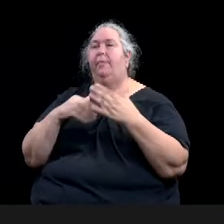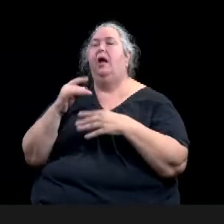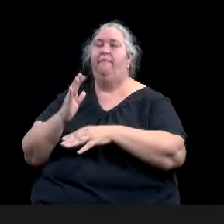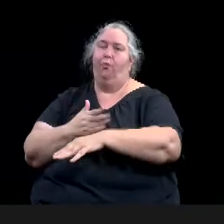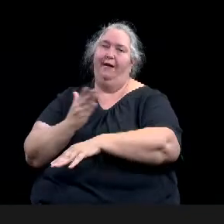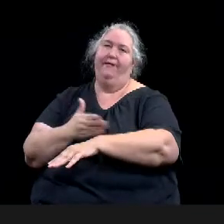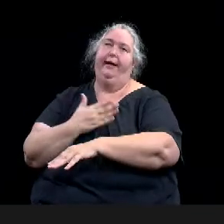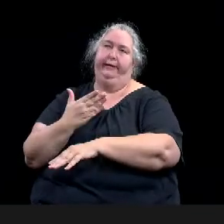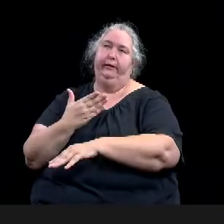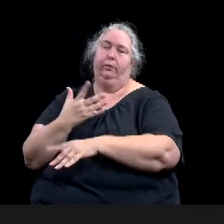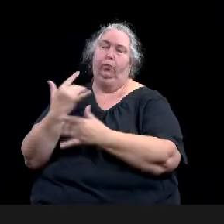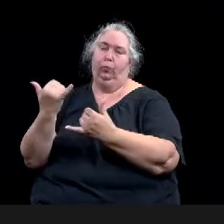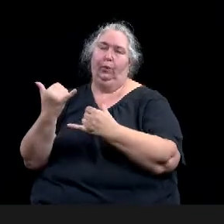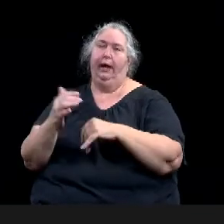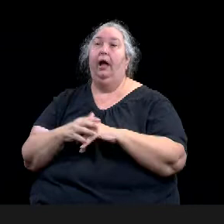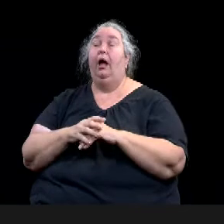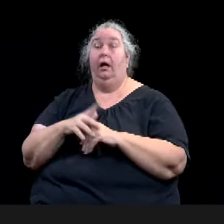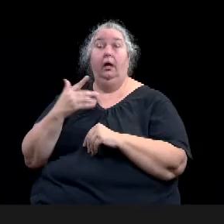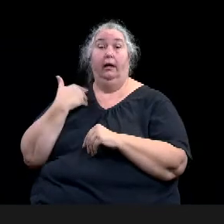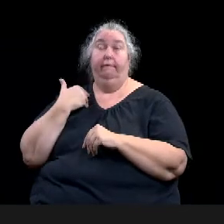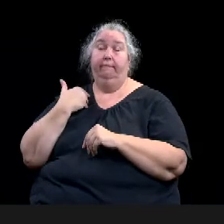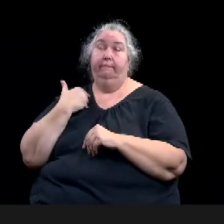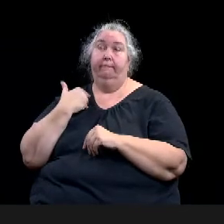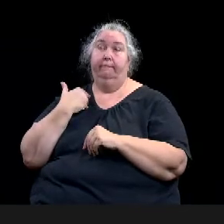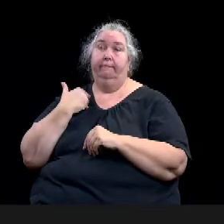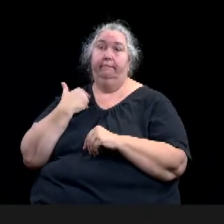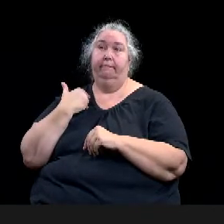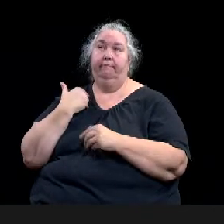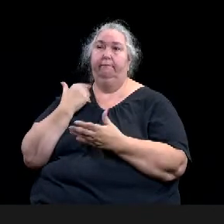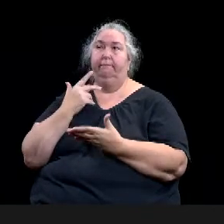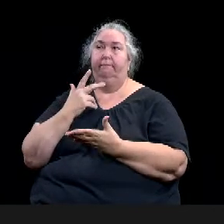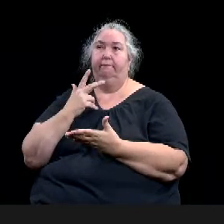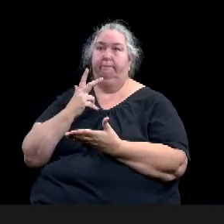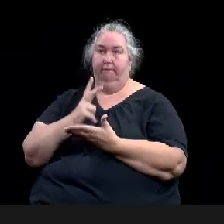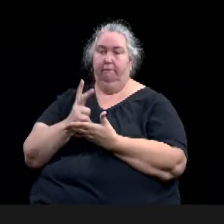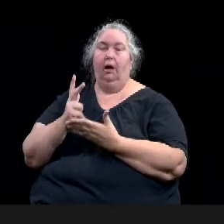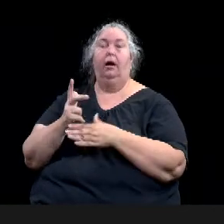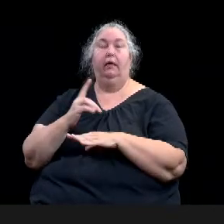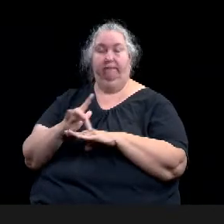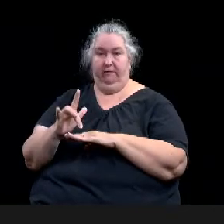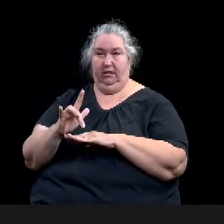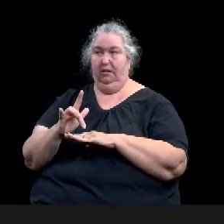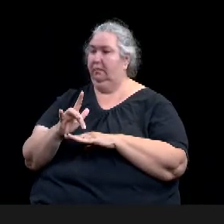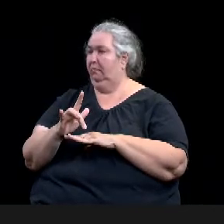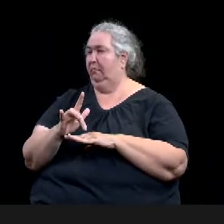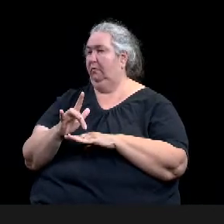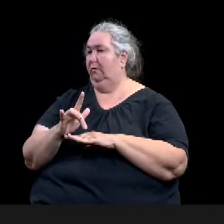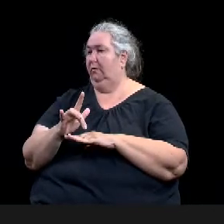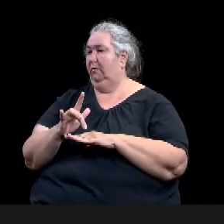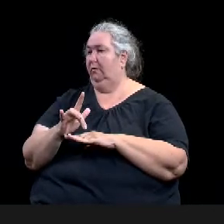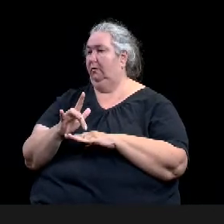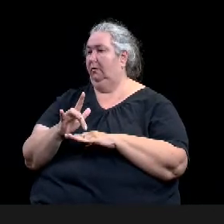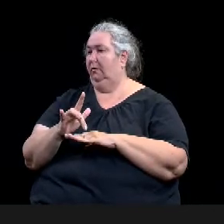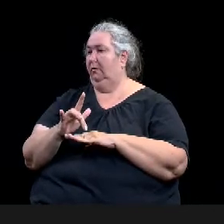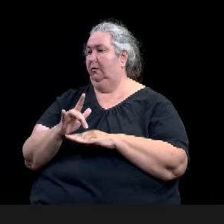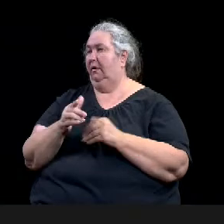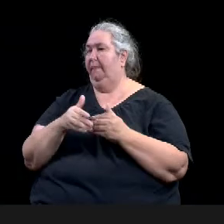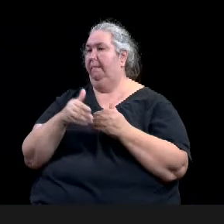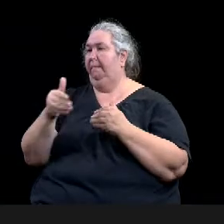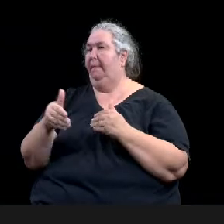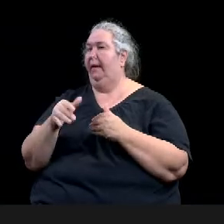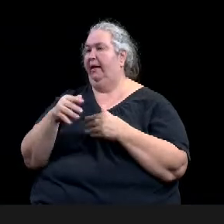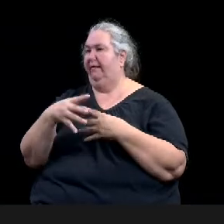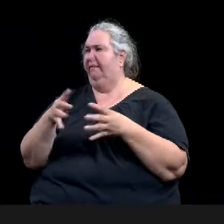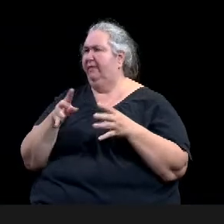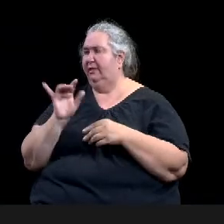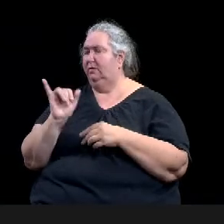beyond the fence as well. Uh, this, um, applicant, uh, currently does not have any other STRs that have been, uh,